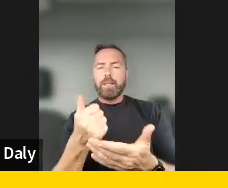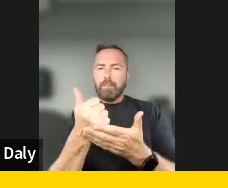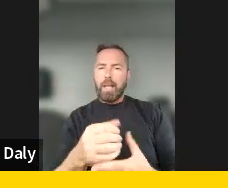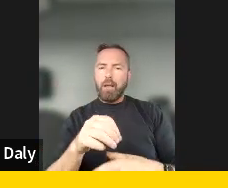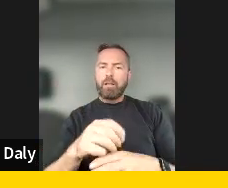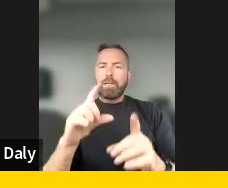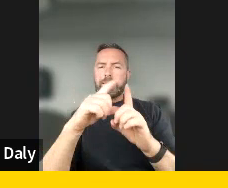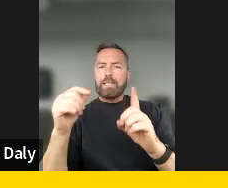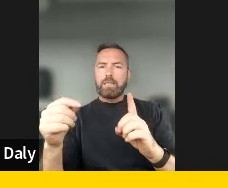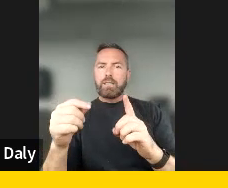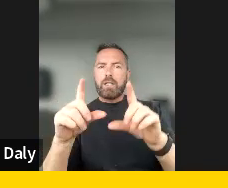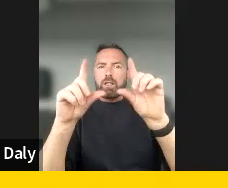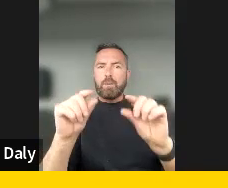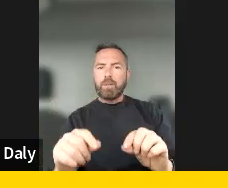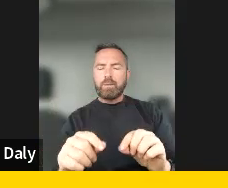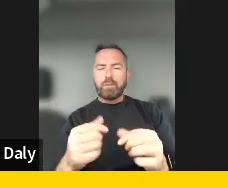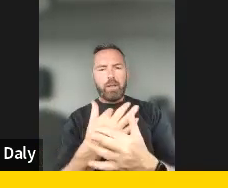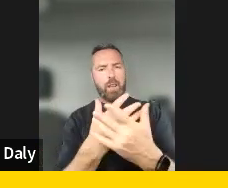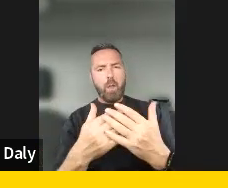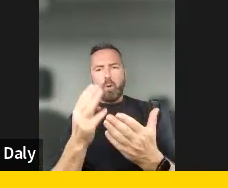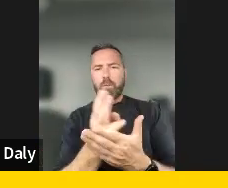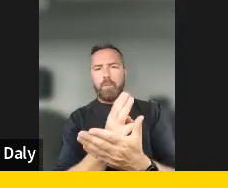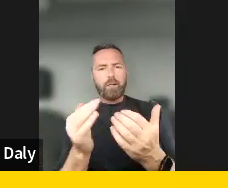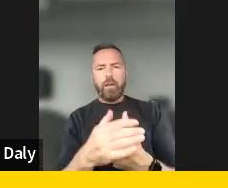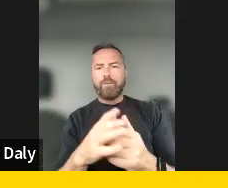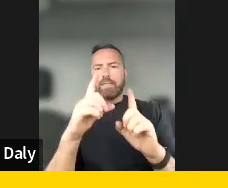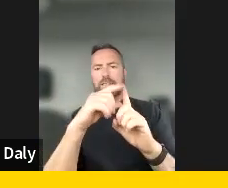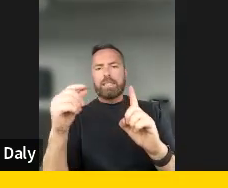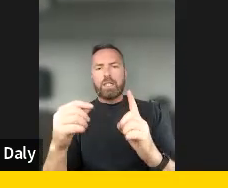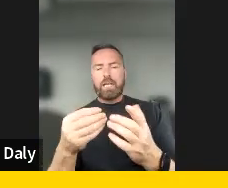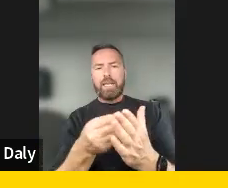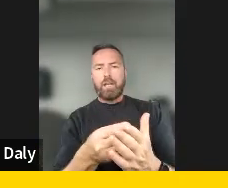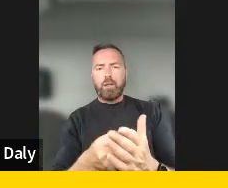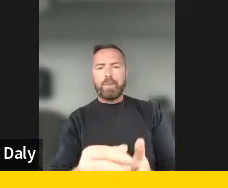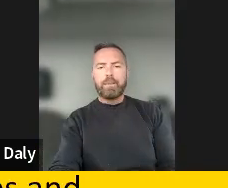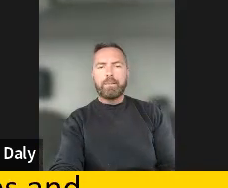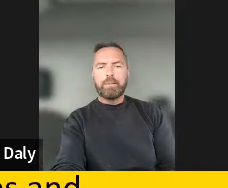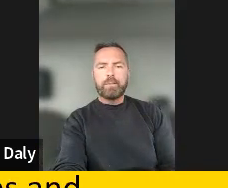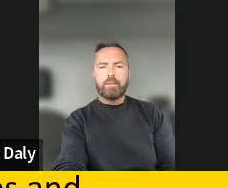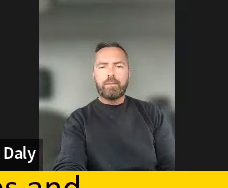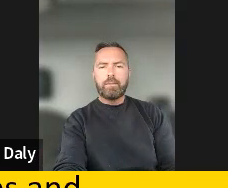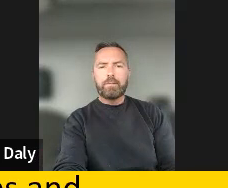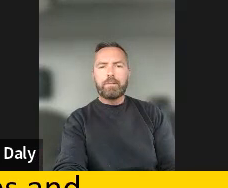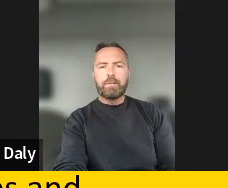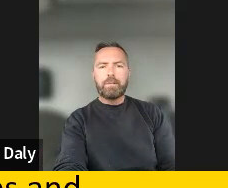there are just so many aspects around digital economy. And first of all,